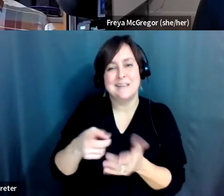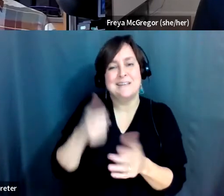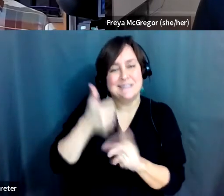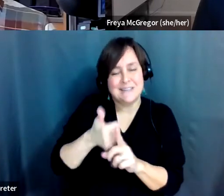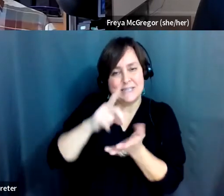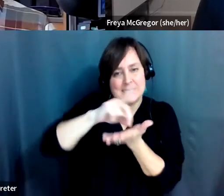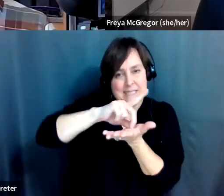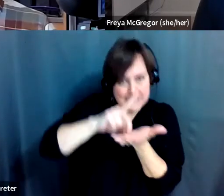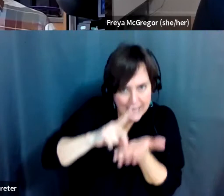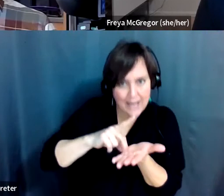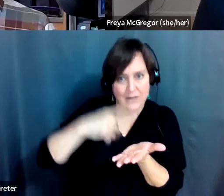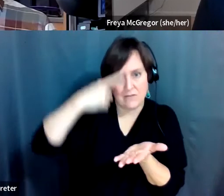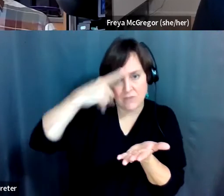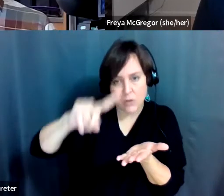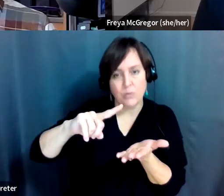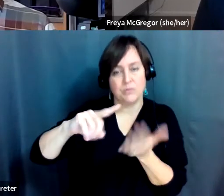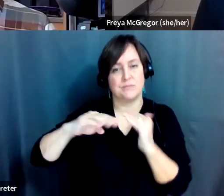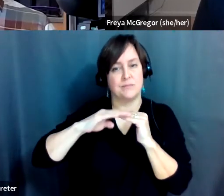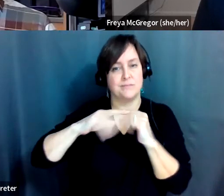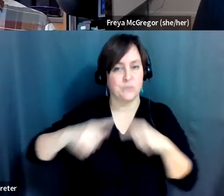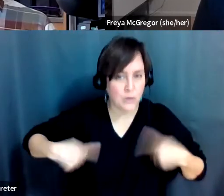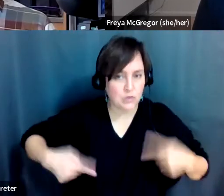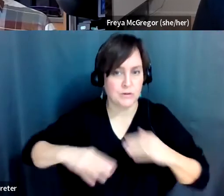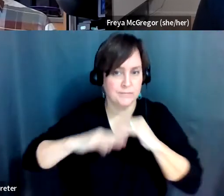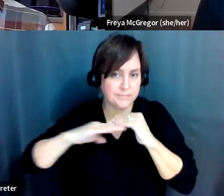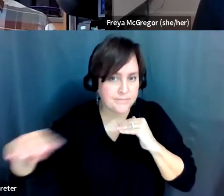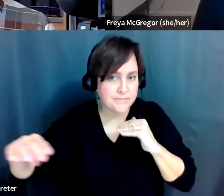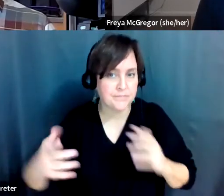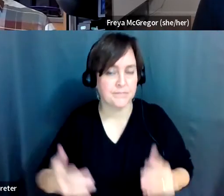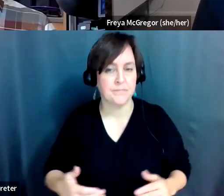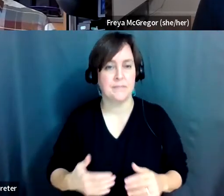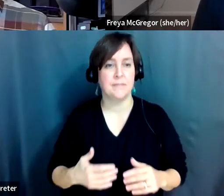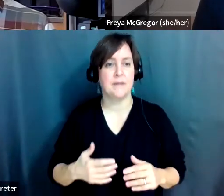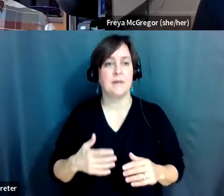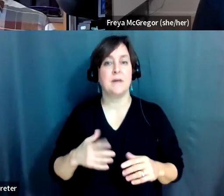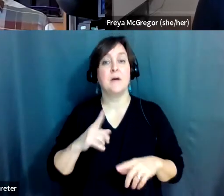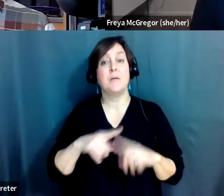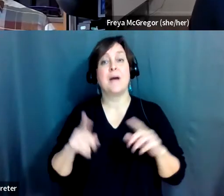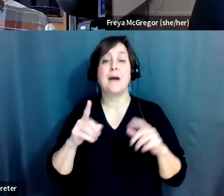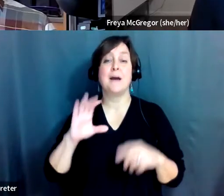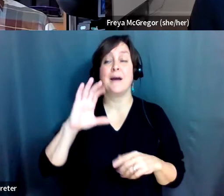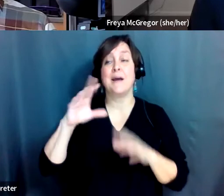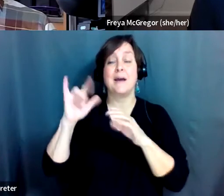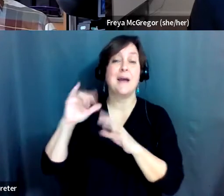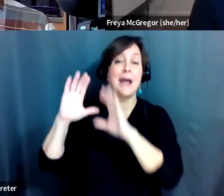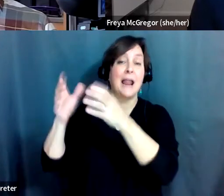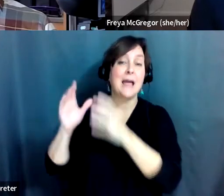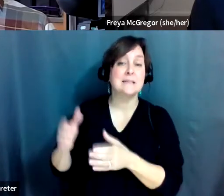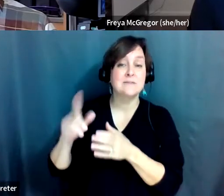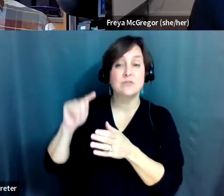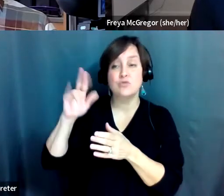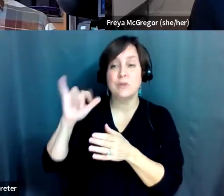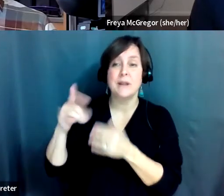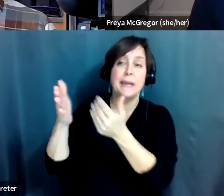from a design standpoint, um, rather than just classified, you know, a trail that somebody uses and they, you know,